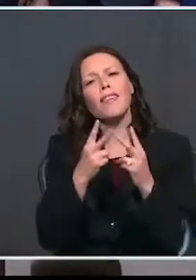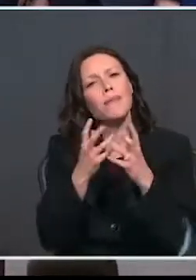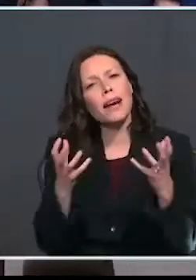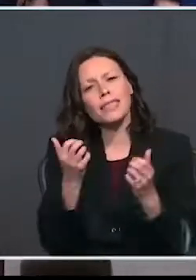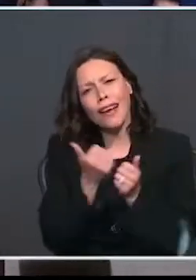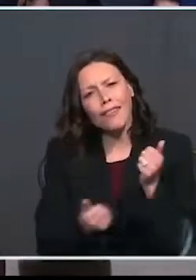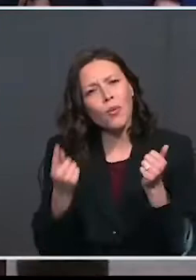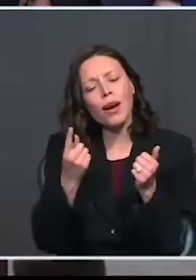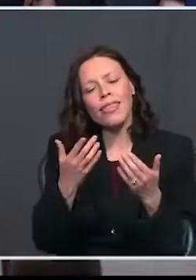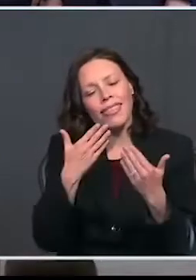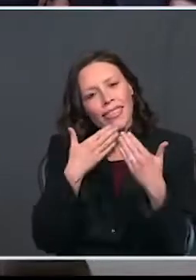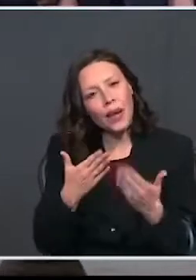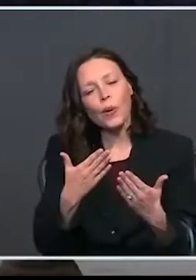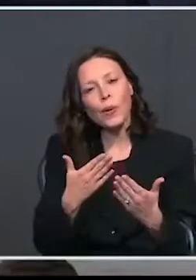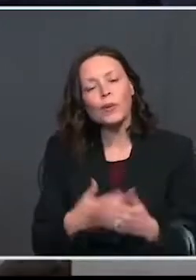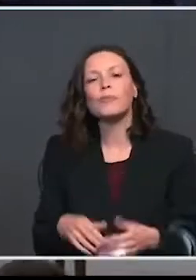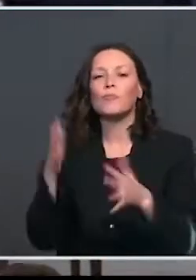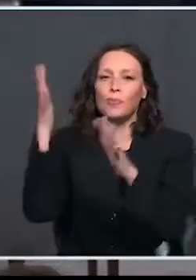everybody. Thank you.